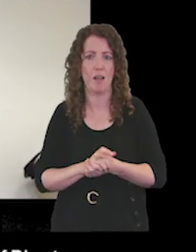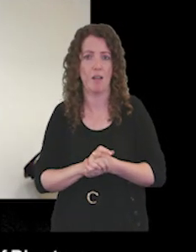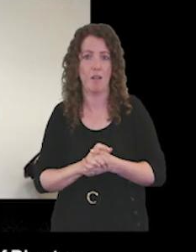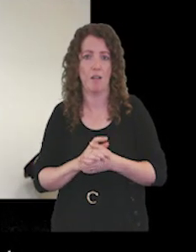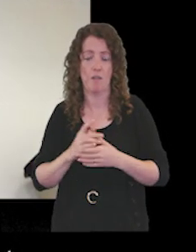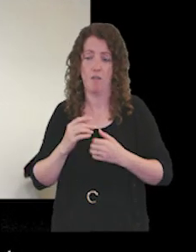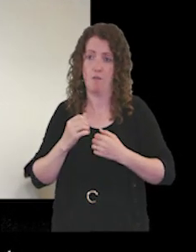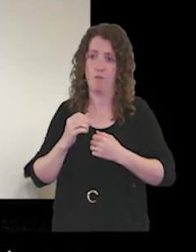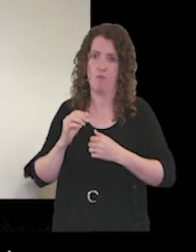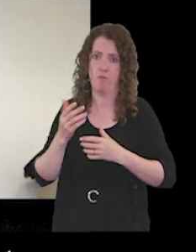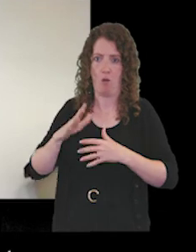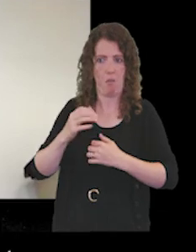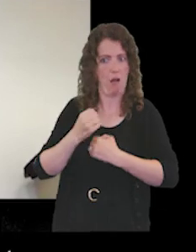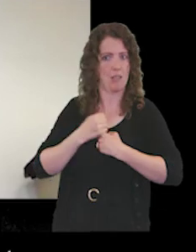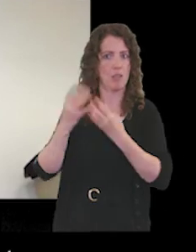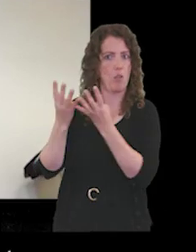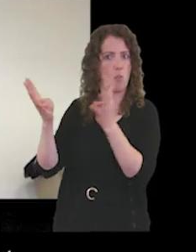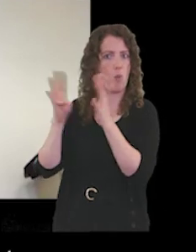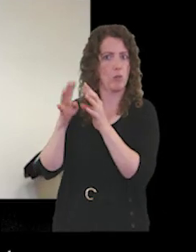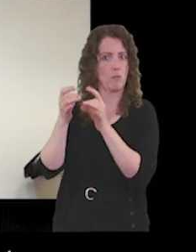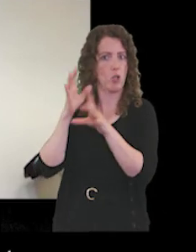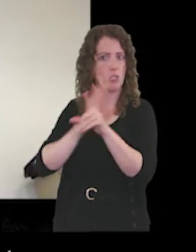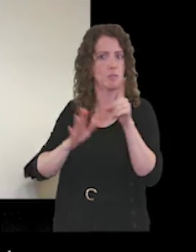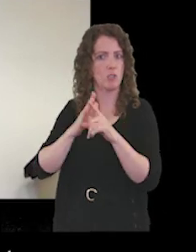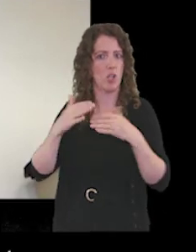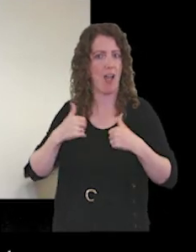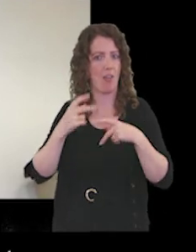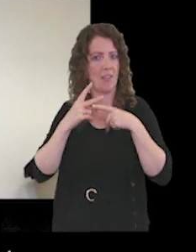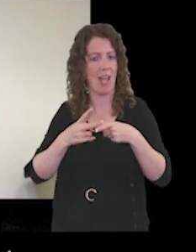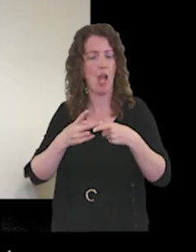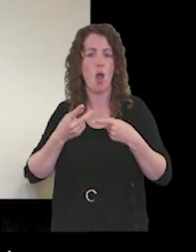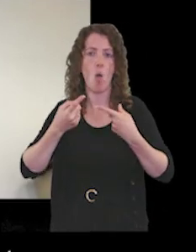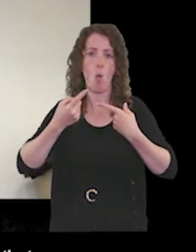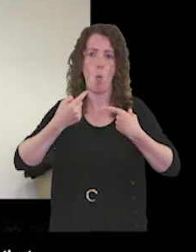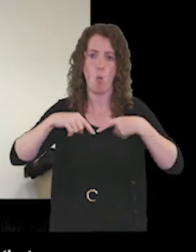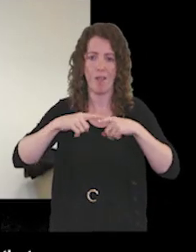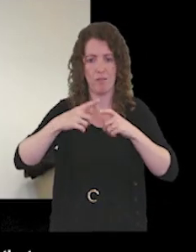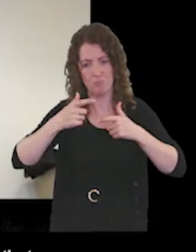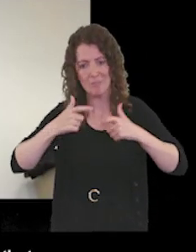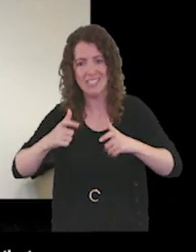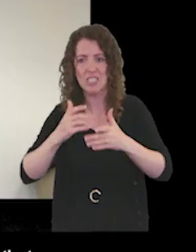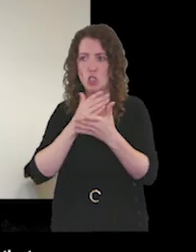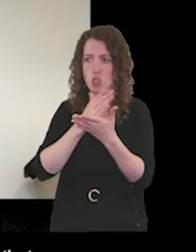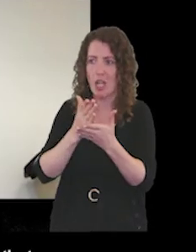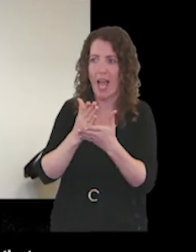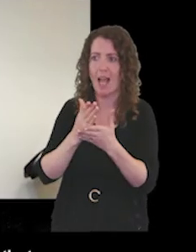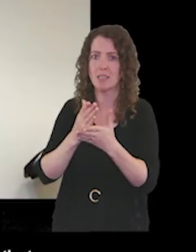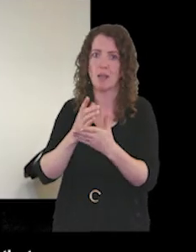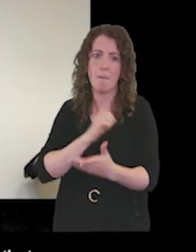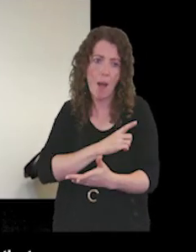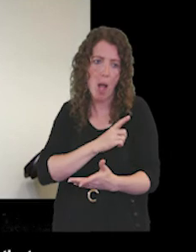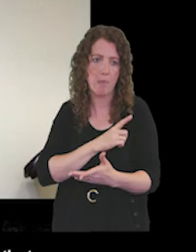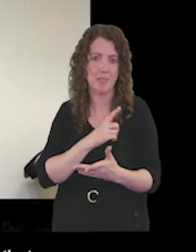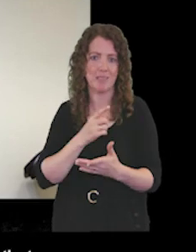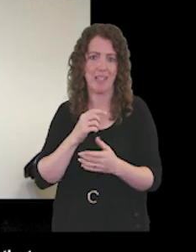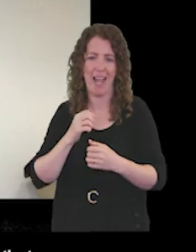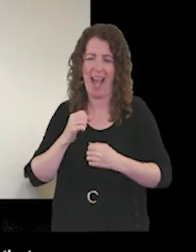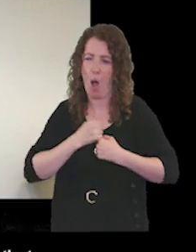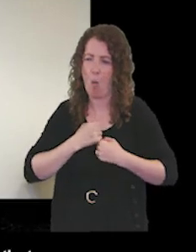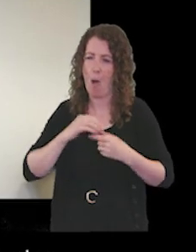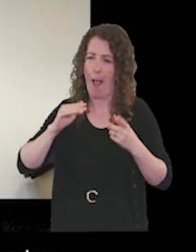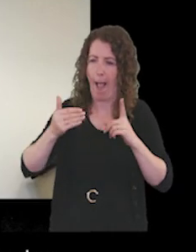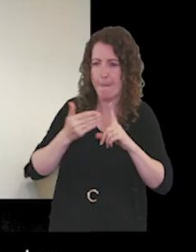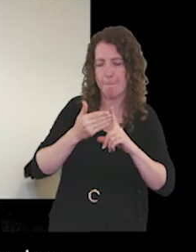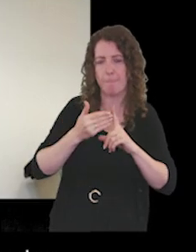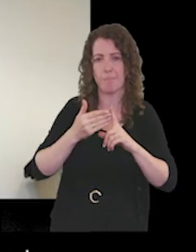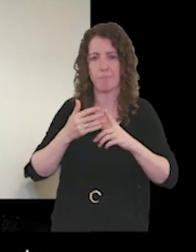i can assure you that we will be retaining our shared purpose and our drive to do all that we can to enable the trust